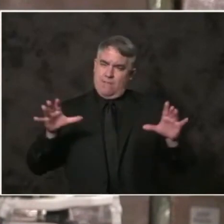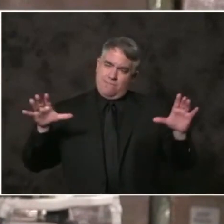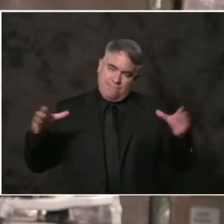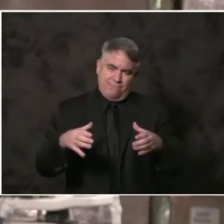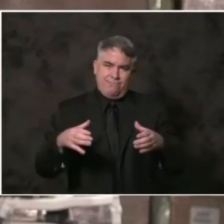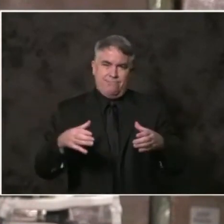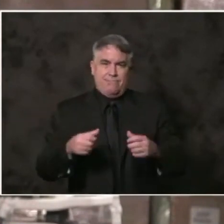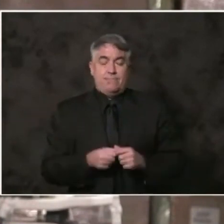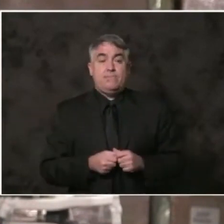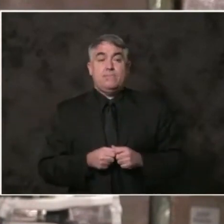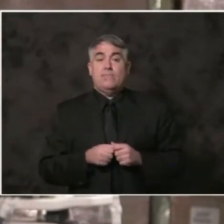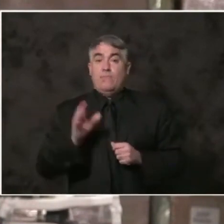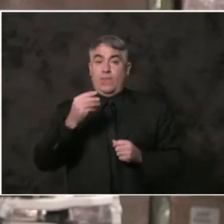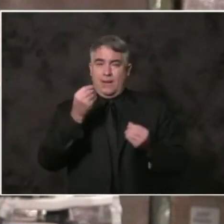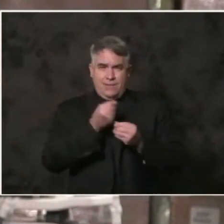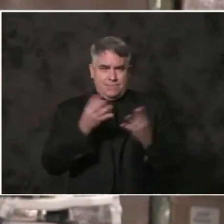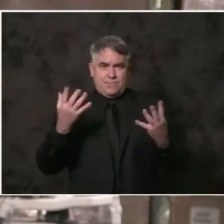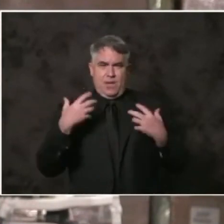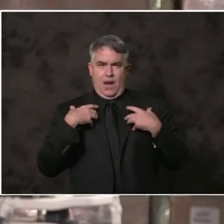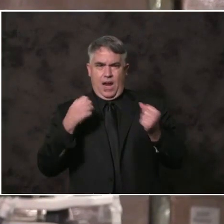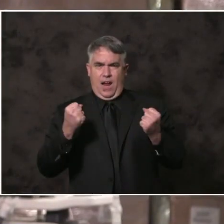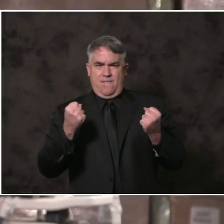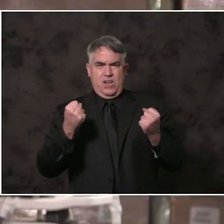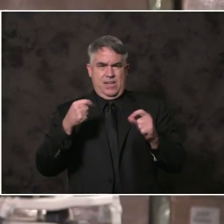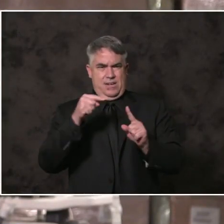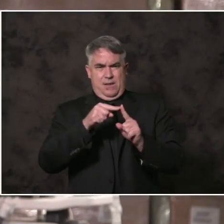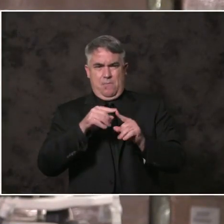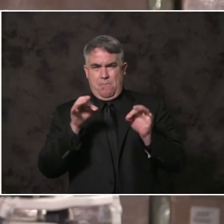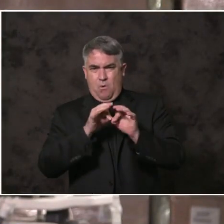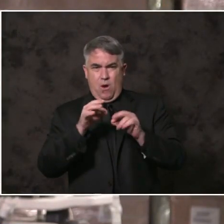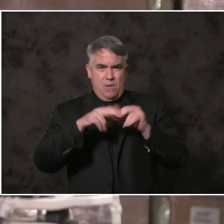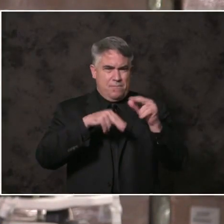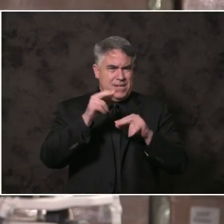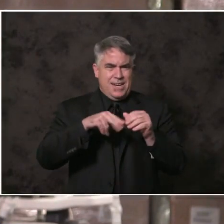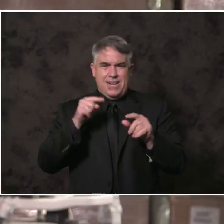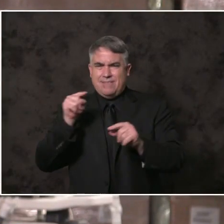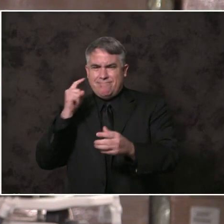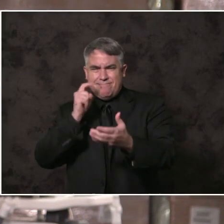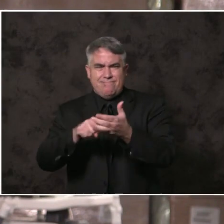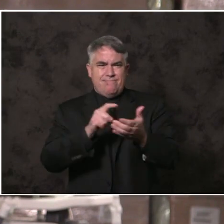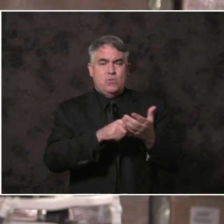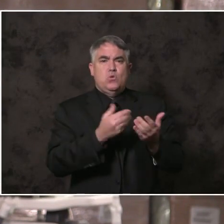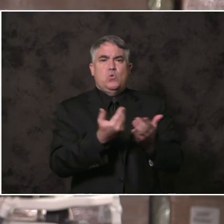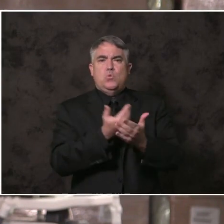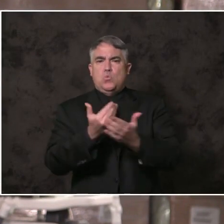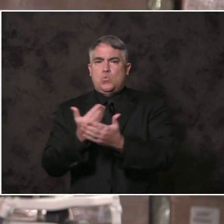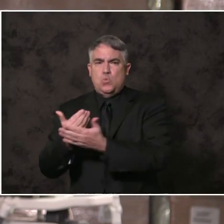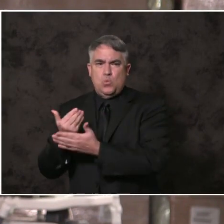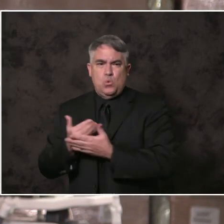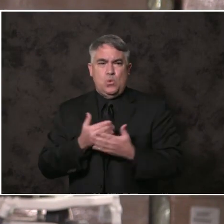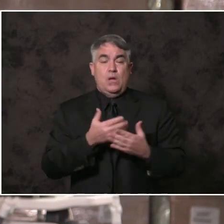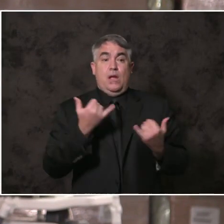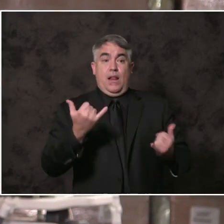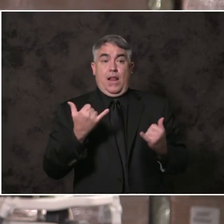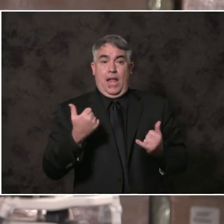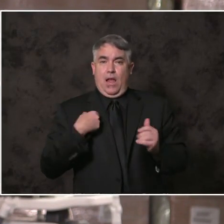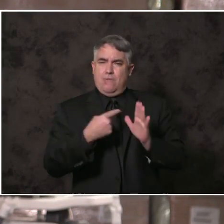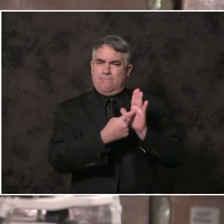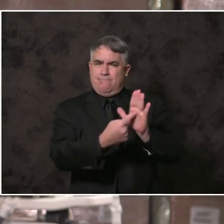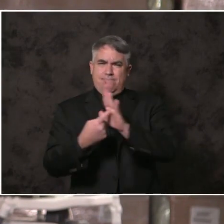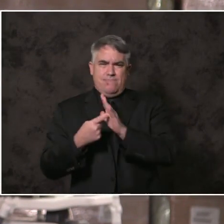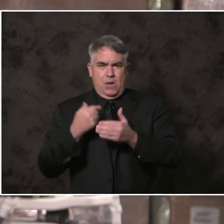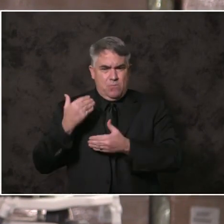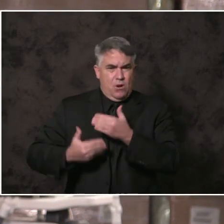rebuild, and truly build anew. And so tonight, I present to you progress in our fight against COVID-19.